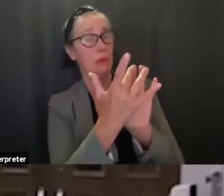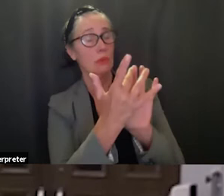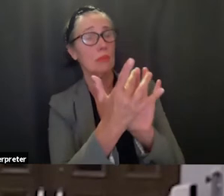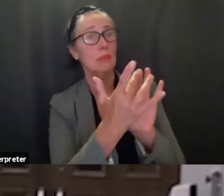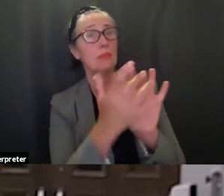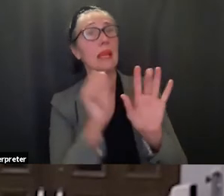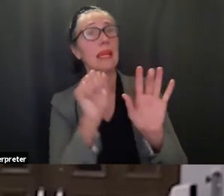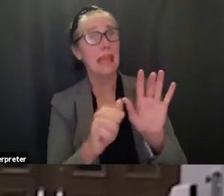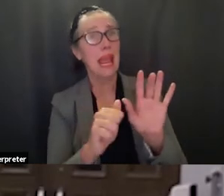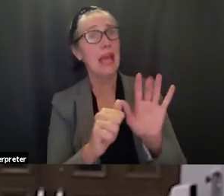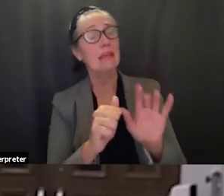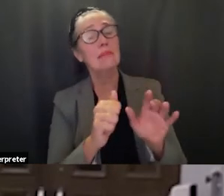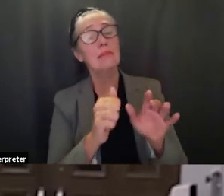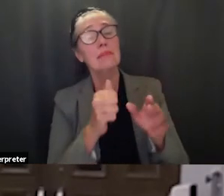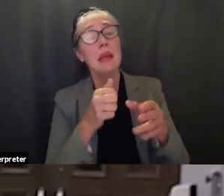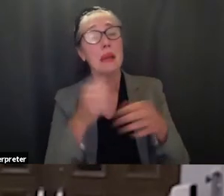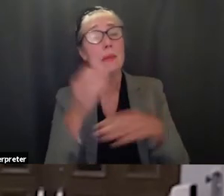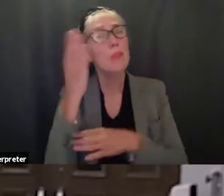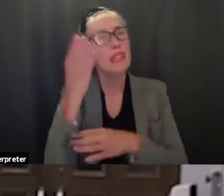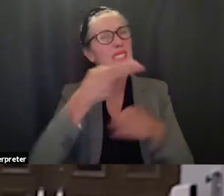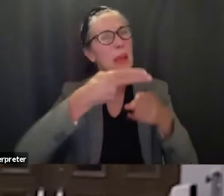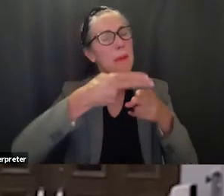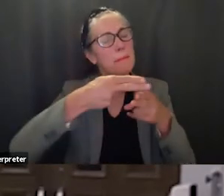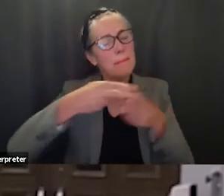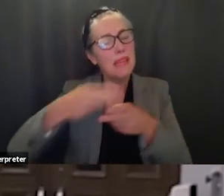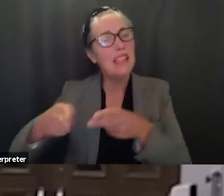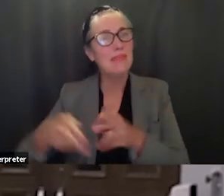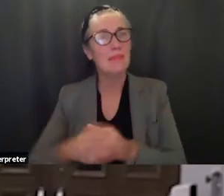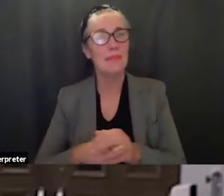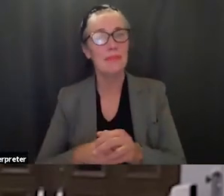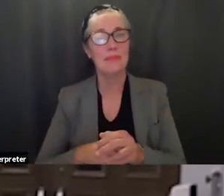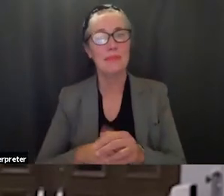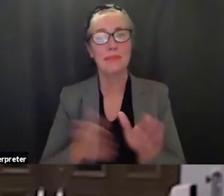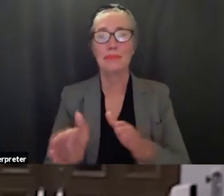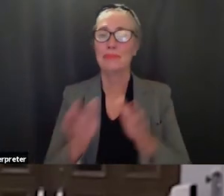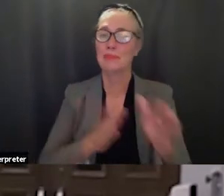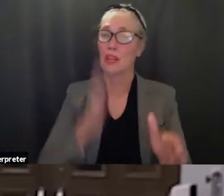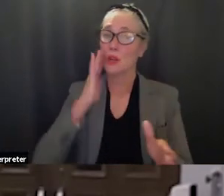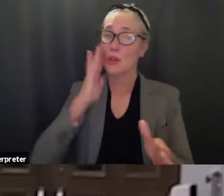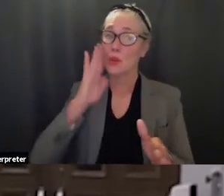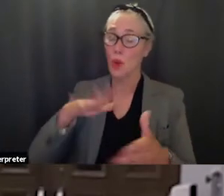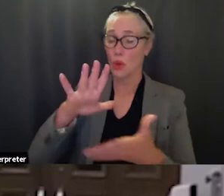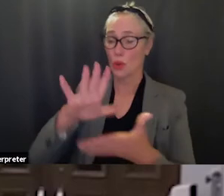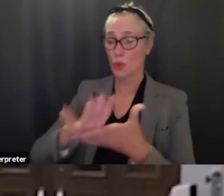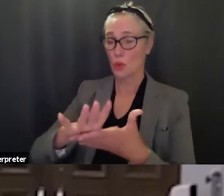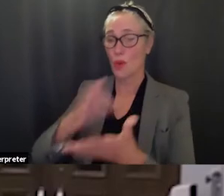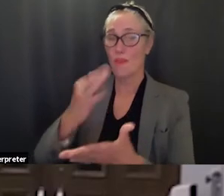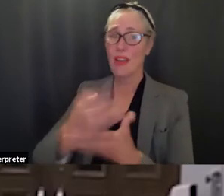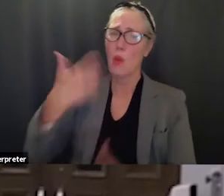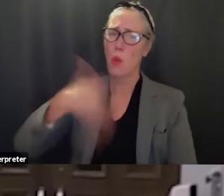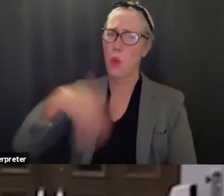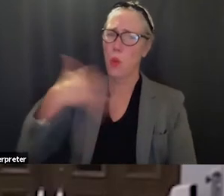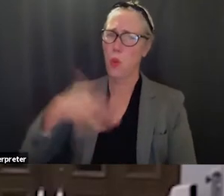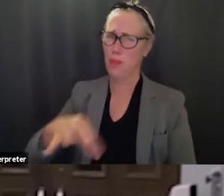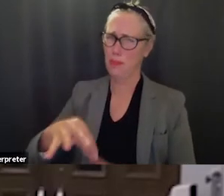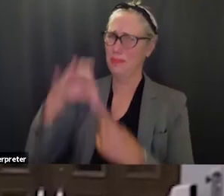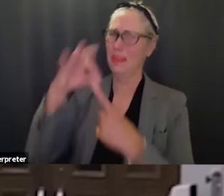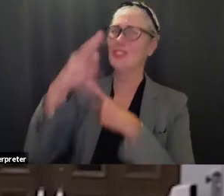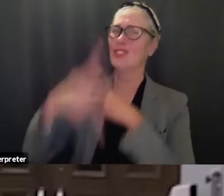little mini presentations on those things school finance is a very specialized breed